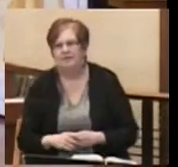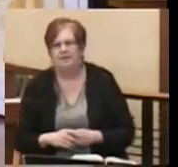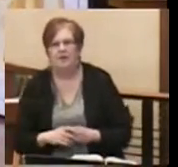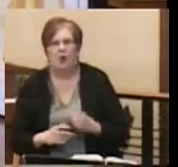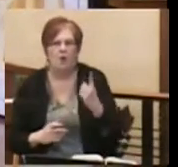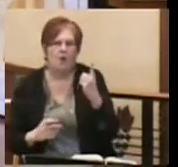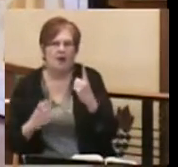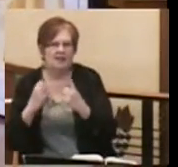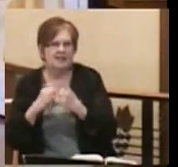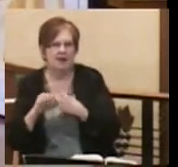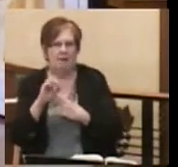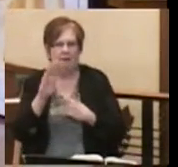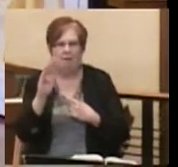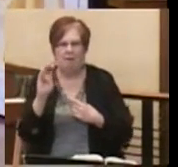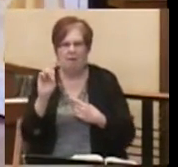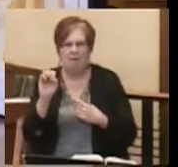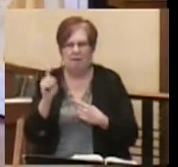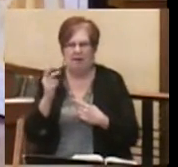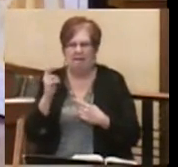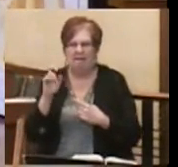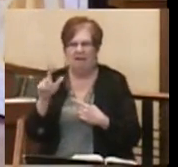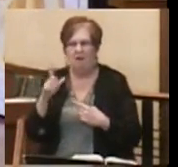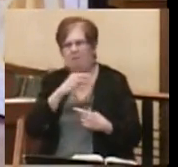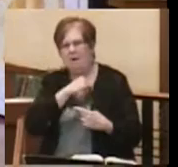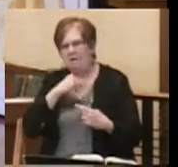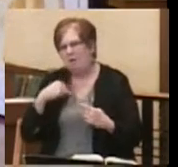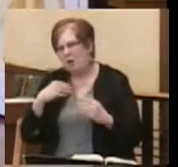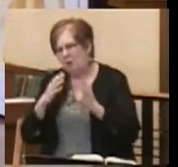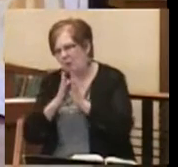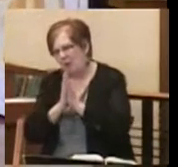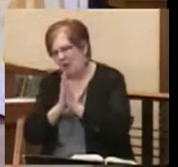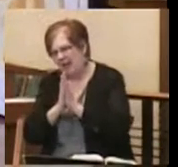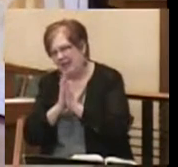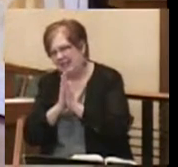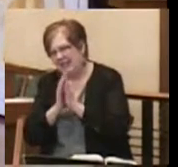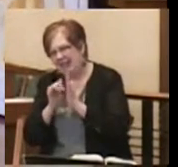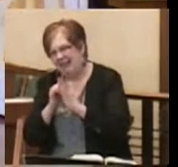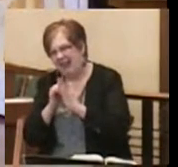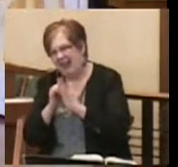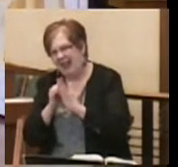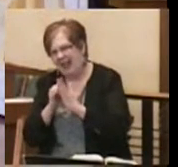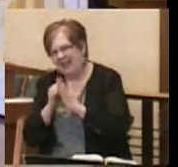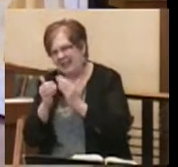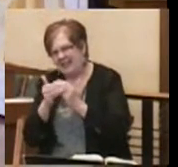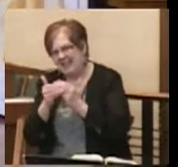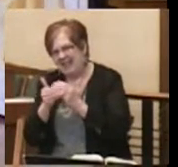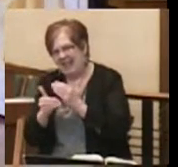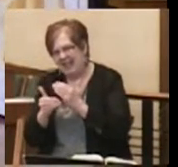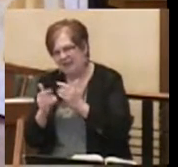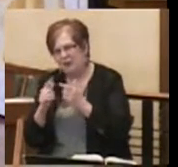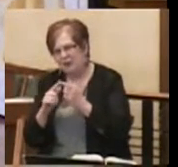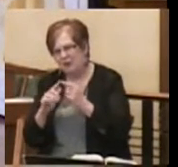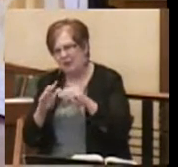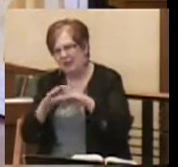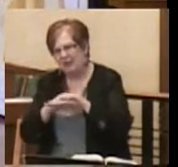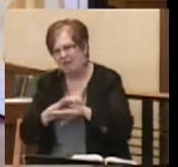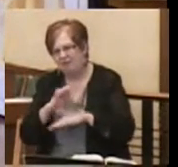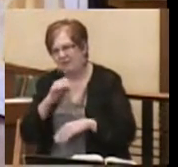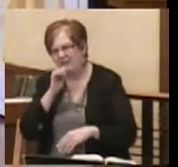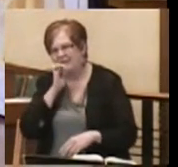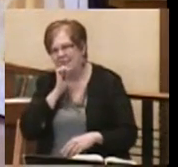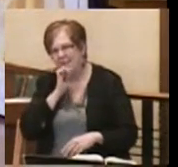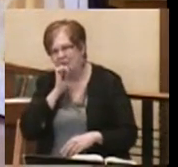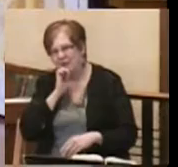case, a Bethel member prays that the end may come to her darkness of suffering.